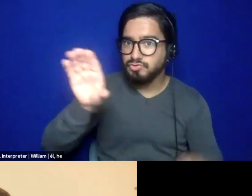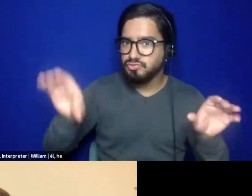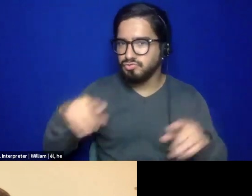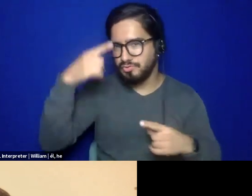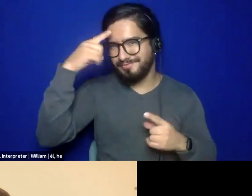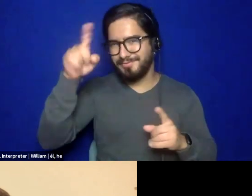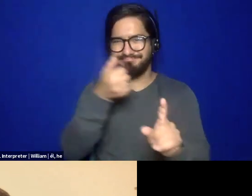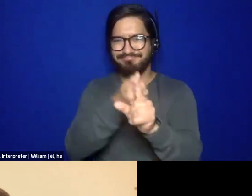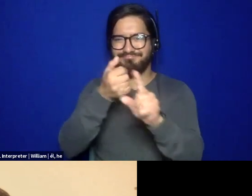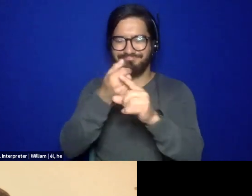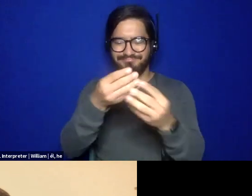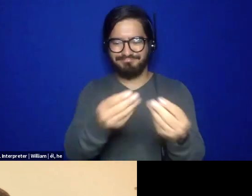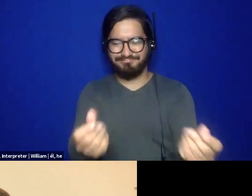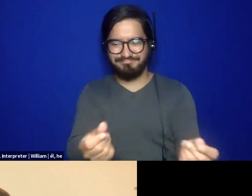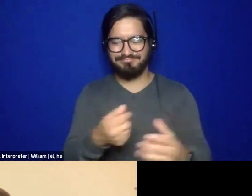Um, and